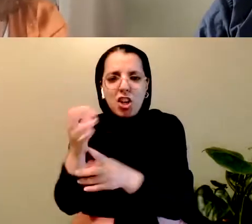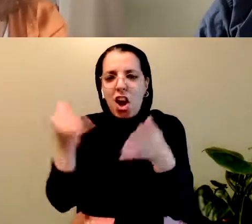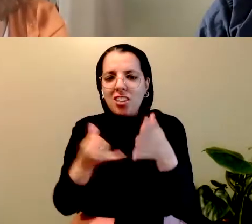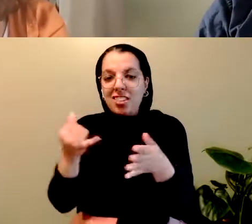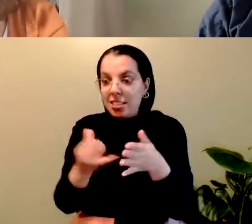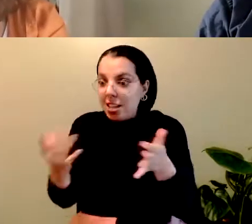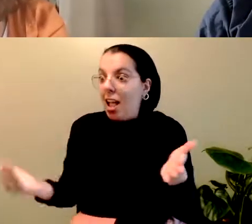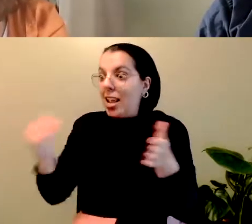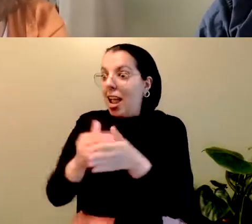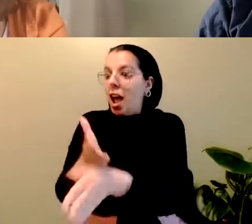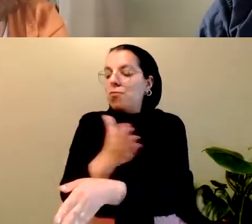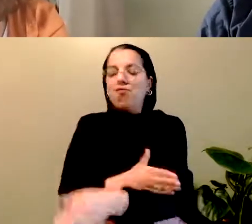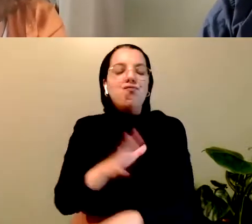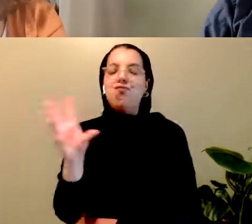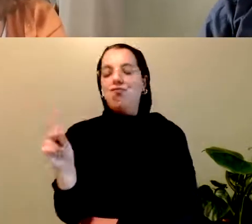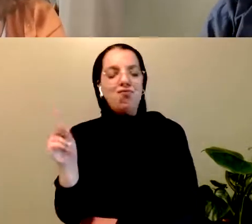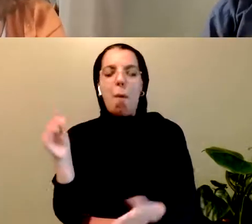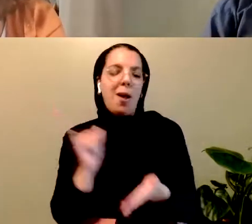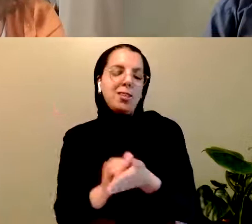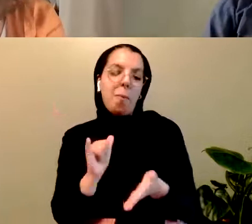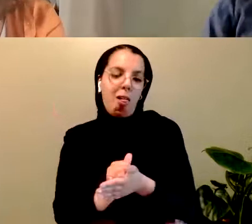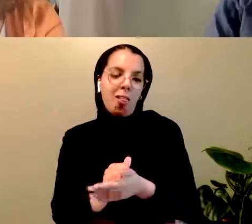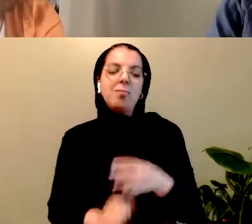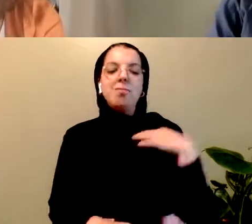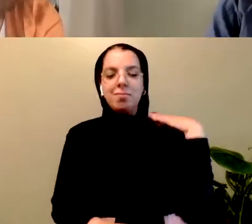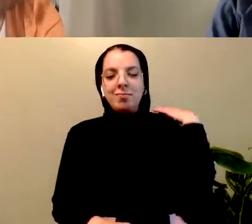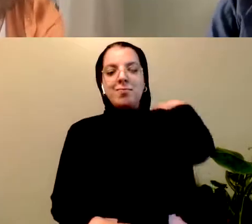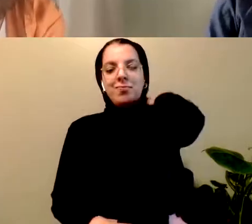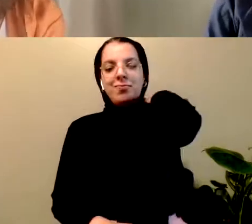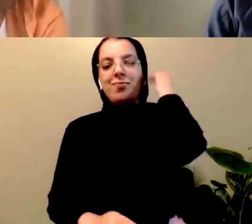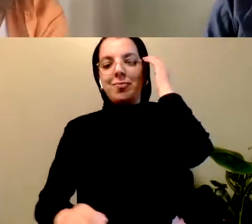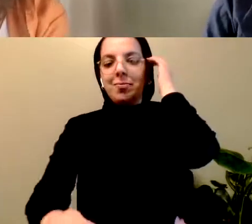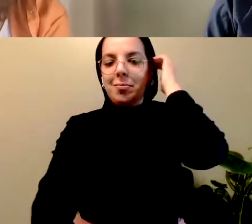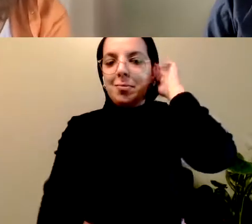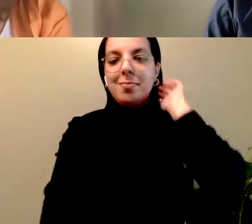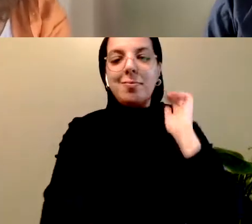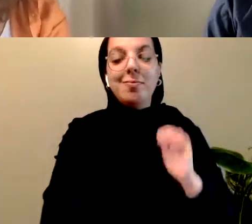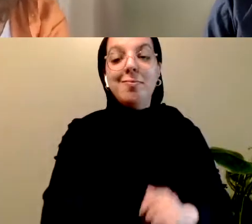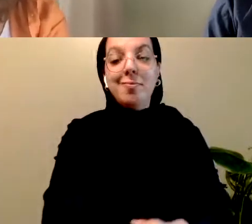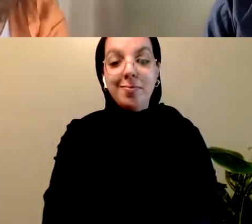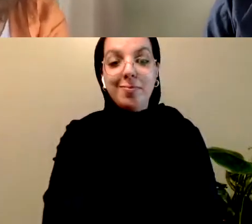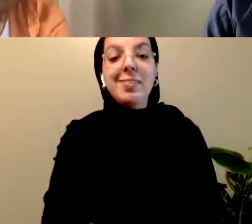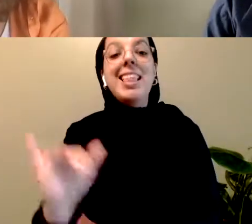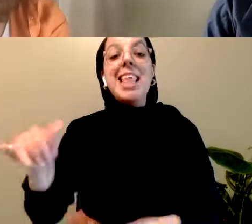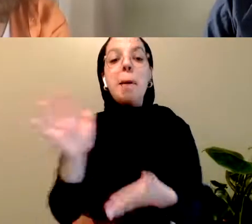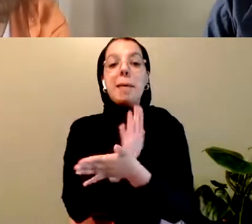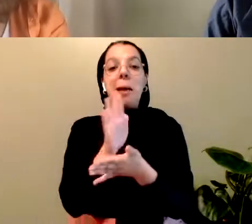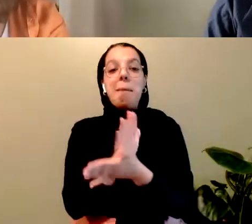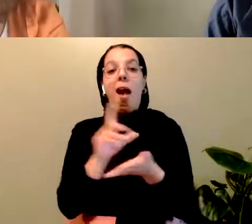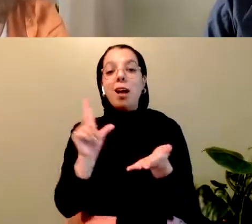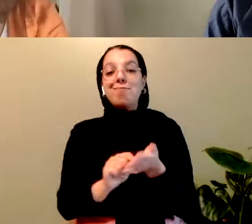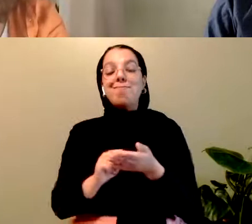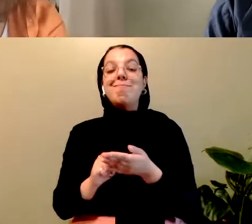cannot be revived. This entire chapter of the Massey paper is directed towards Indigenous art